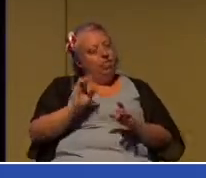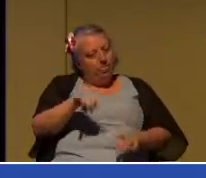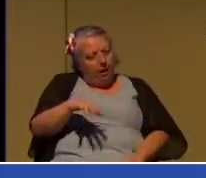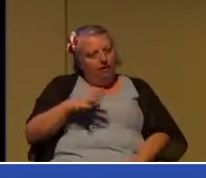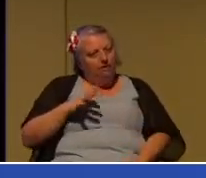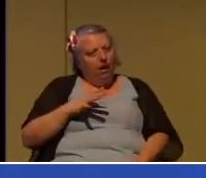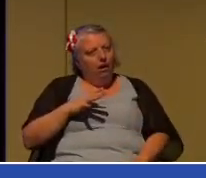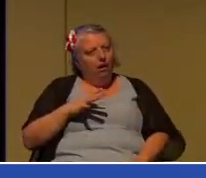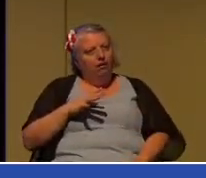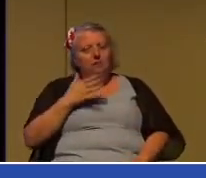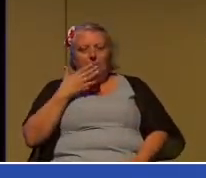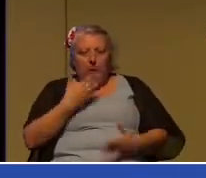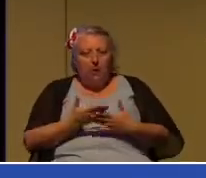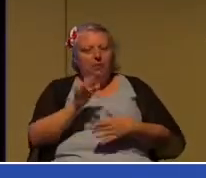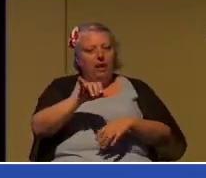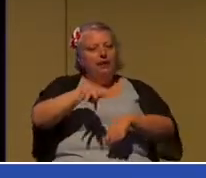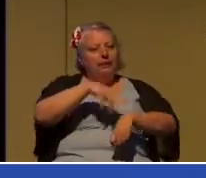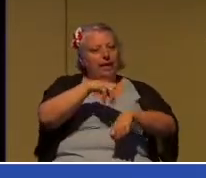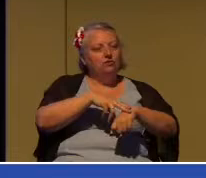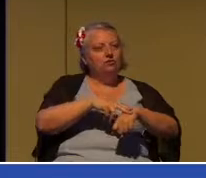good. That's natural. wrong.